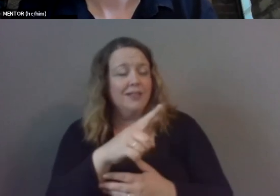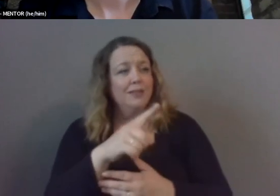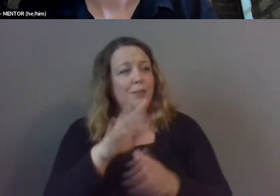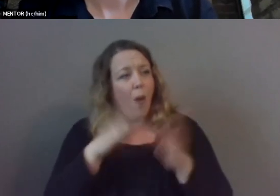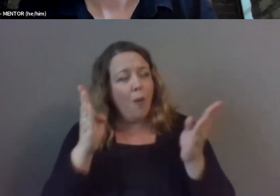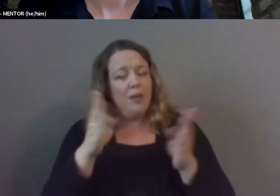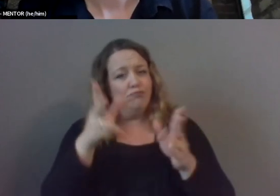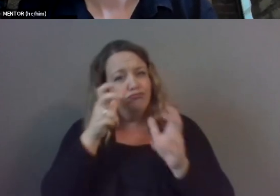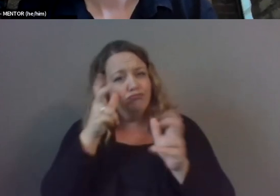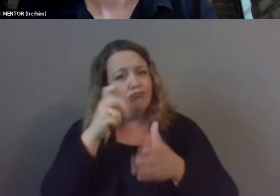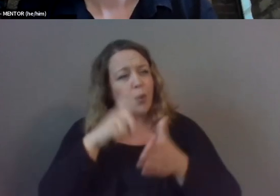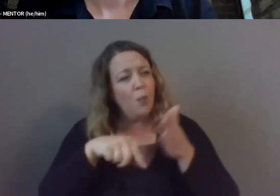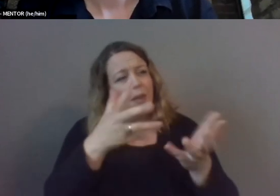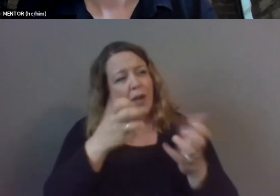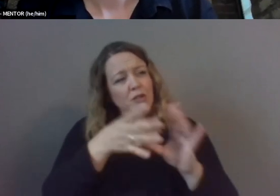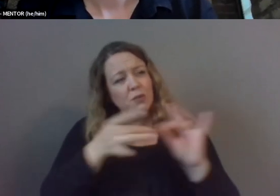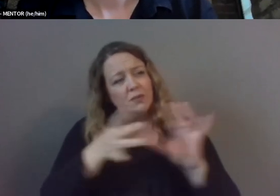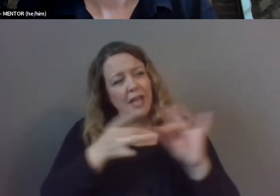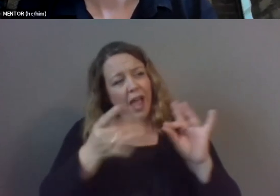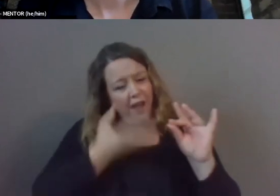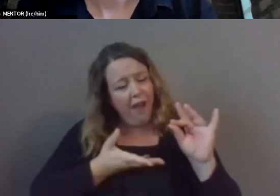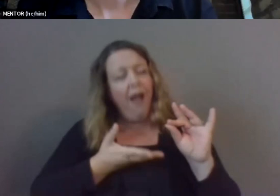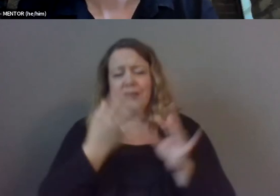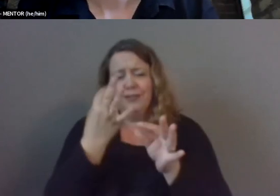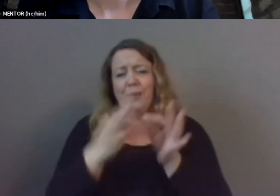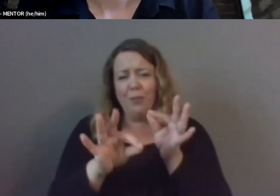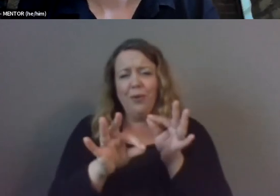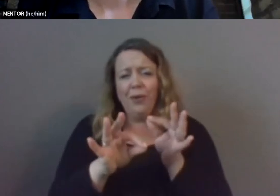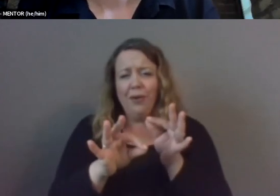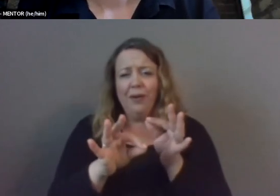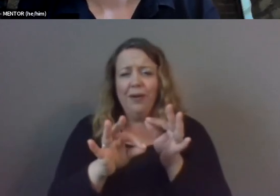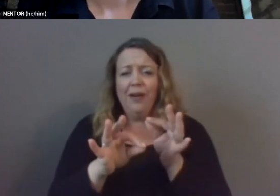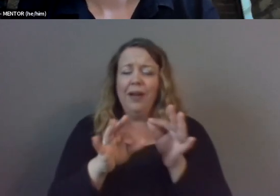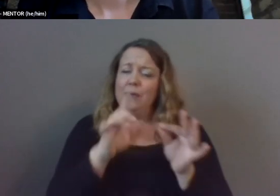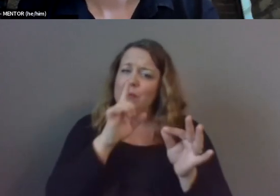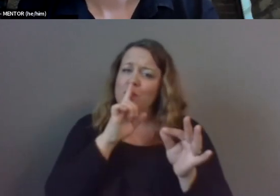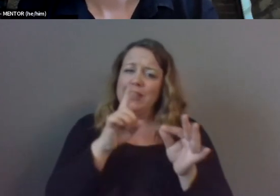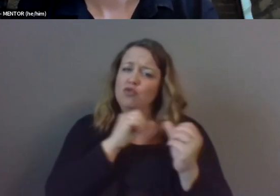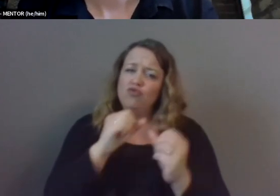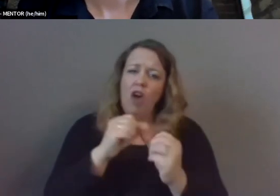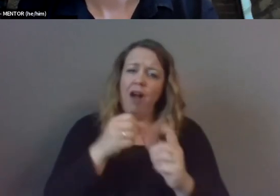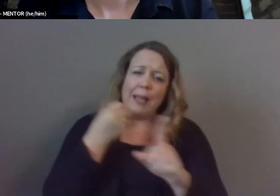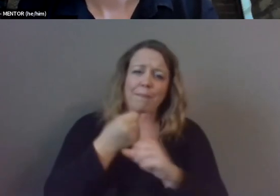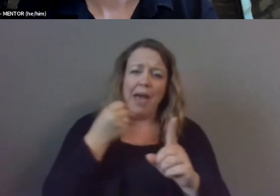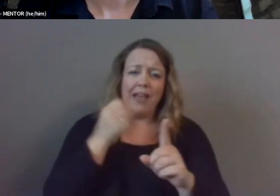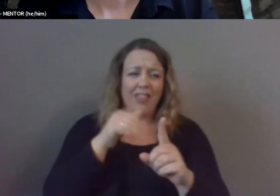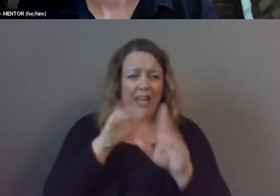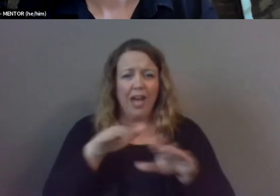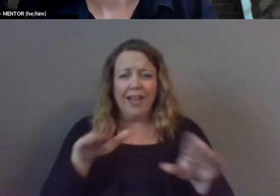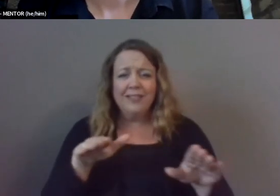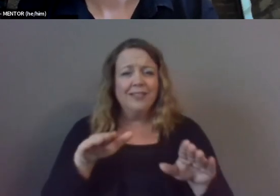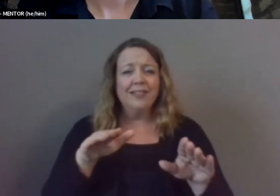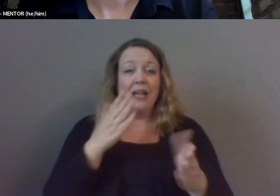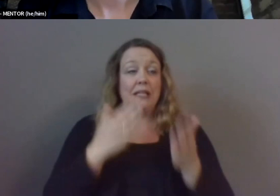to what they have to say it can't be that simple um and you can make a really really really strong impact on that child because maybe they won't